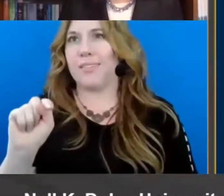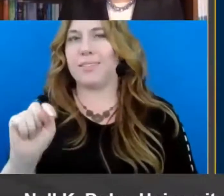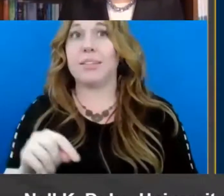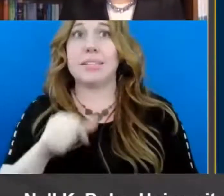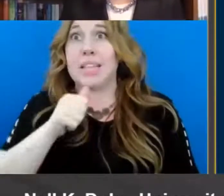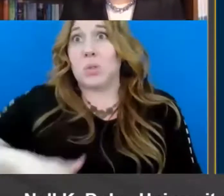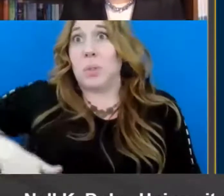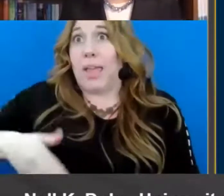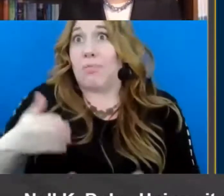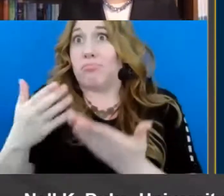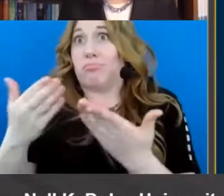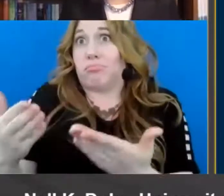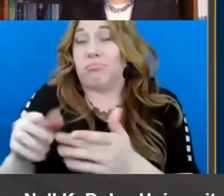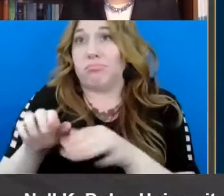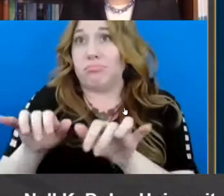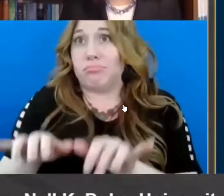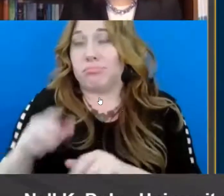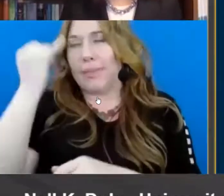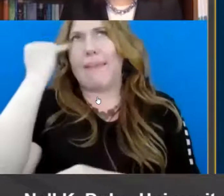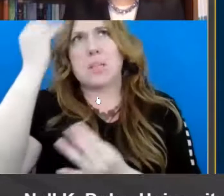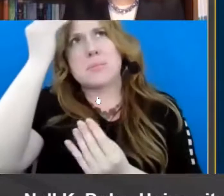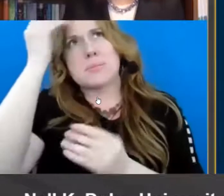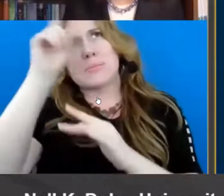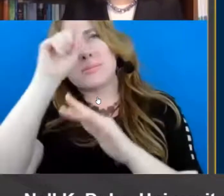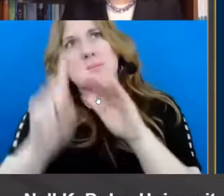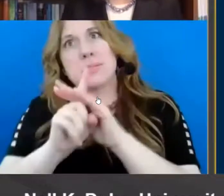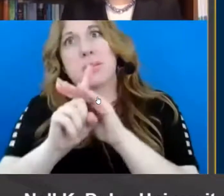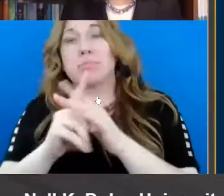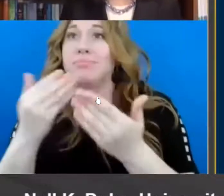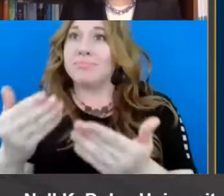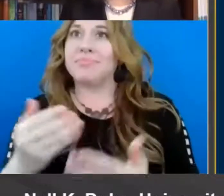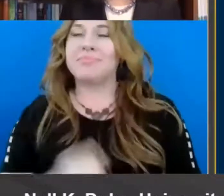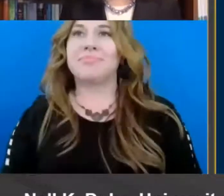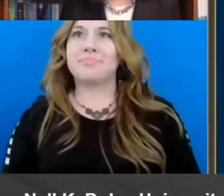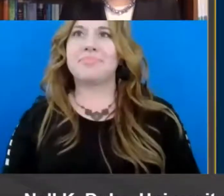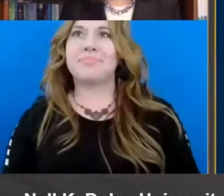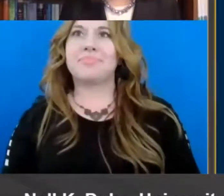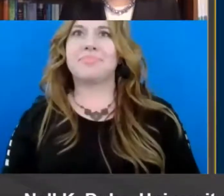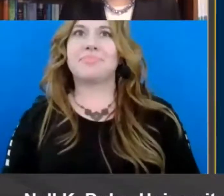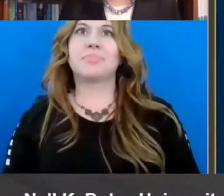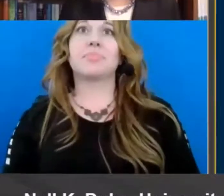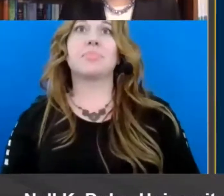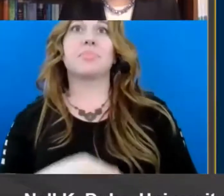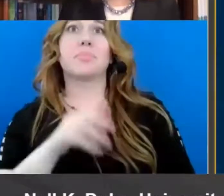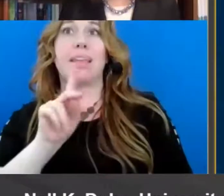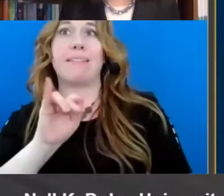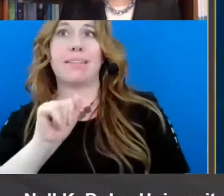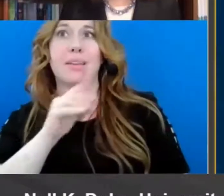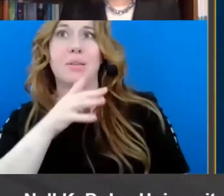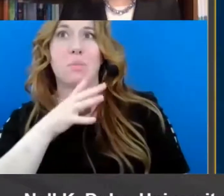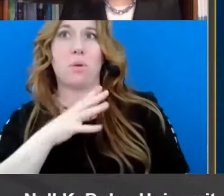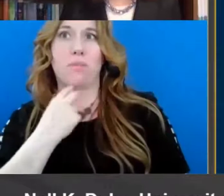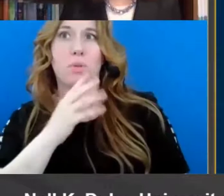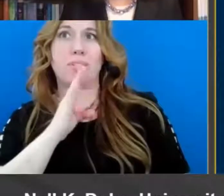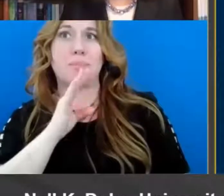late so if you have a question that's arising uh in your mind right now but please feel free to share it now thank you so much we